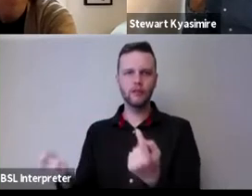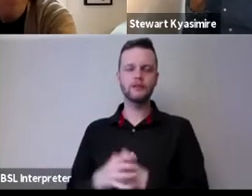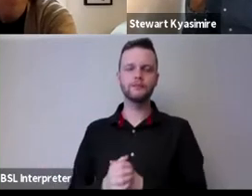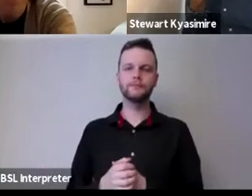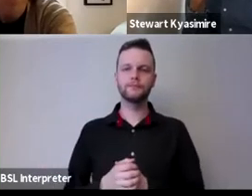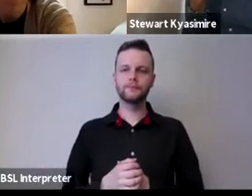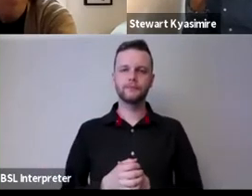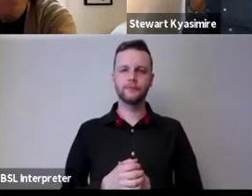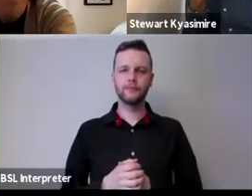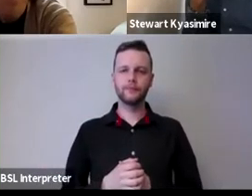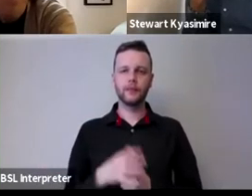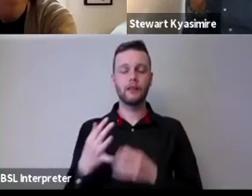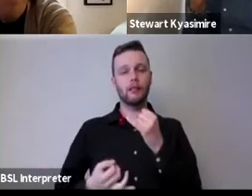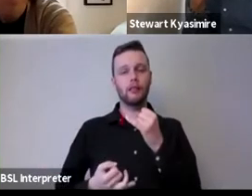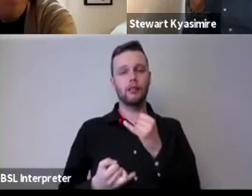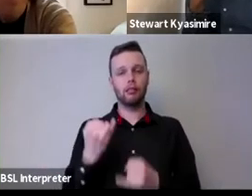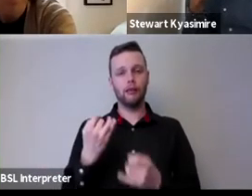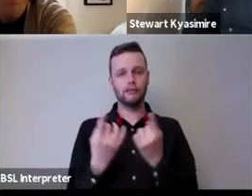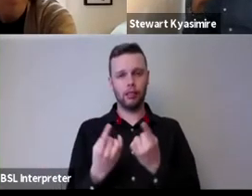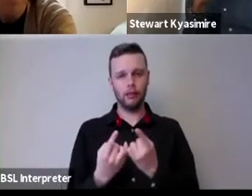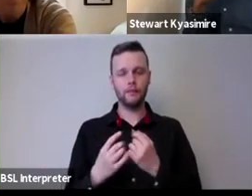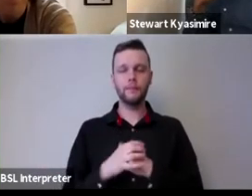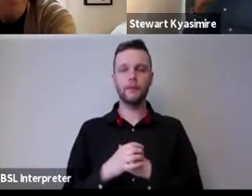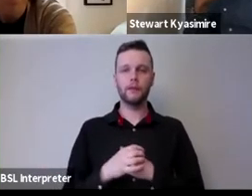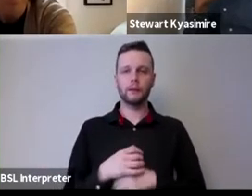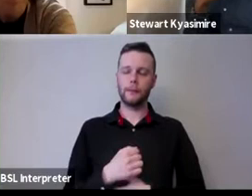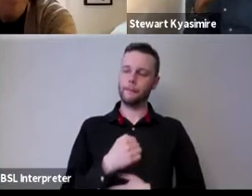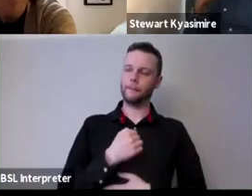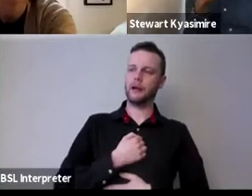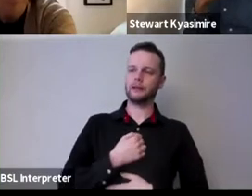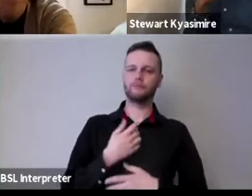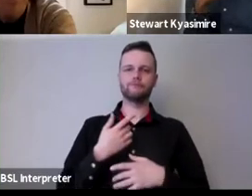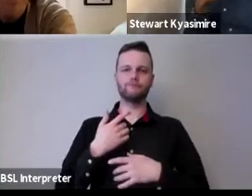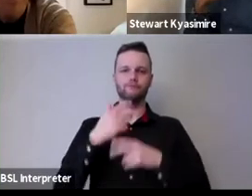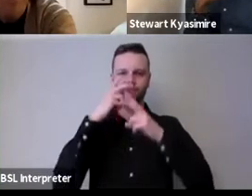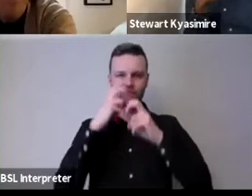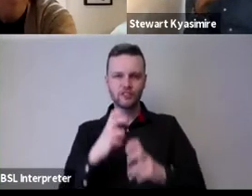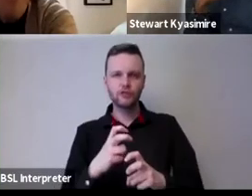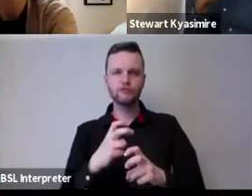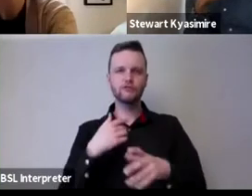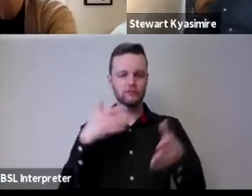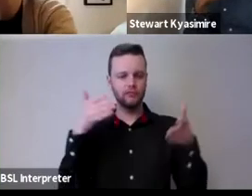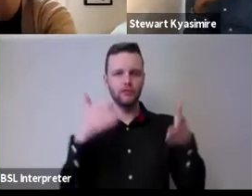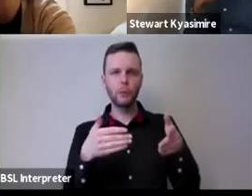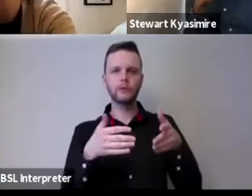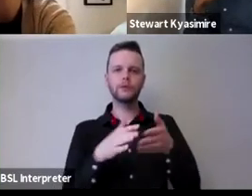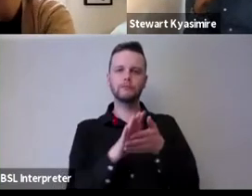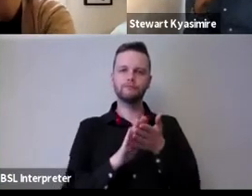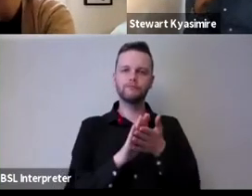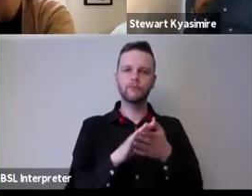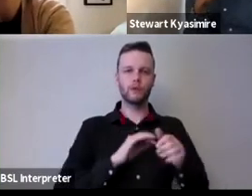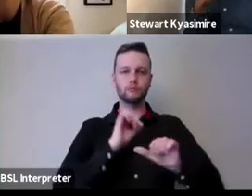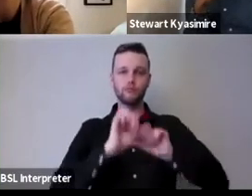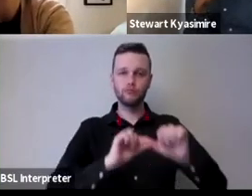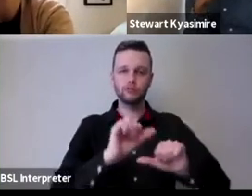and then last thing uh my own research for at the moment is very much about uh processes